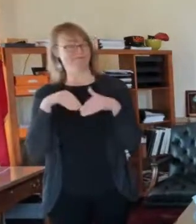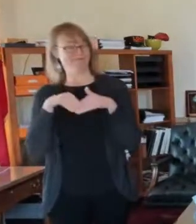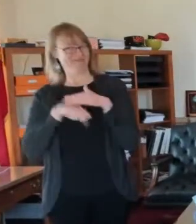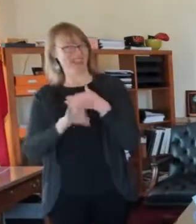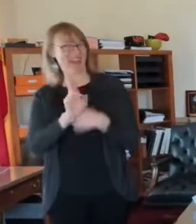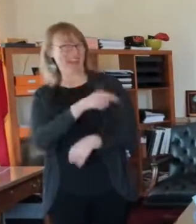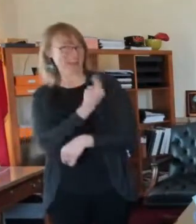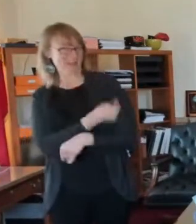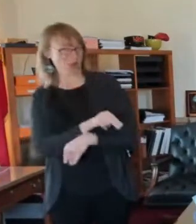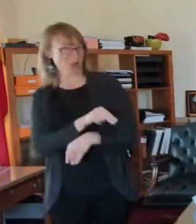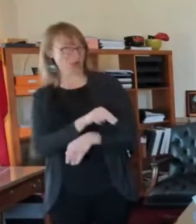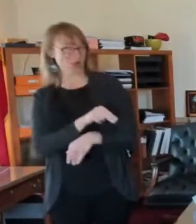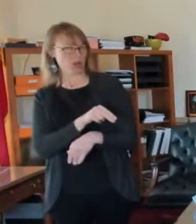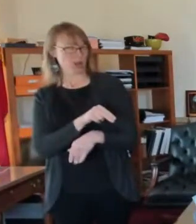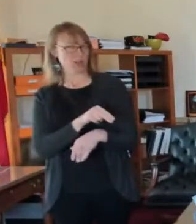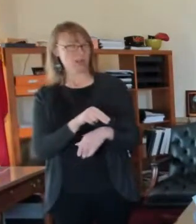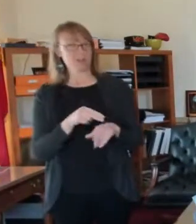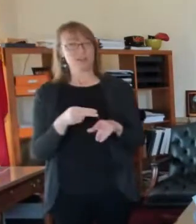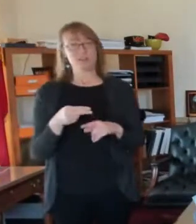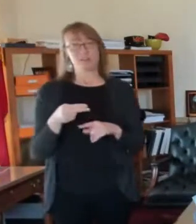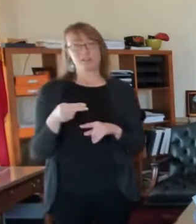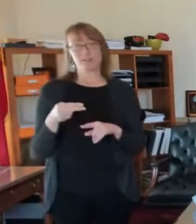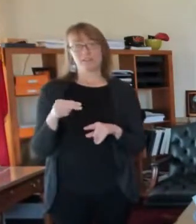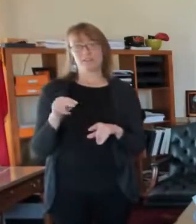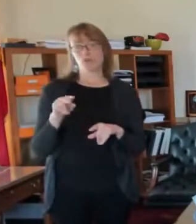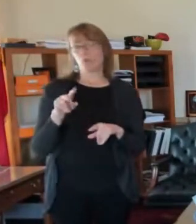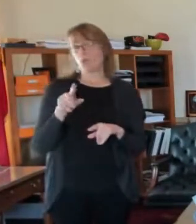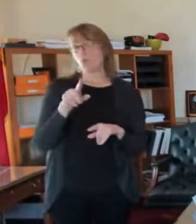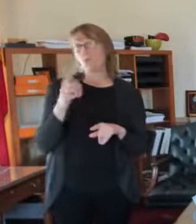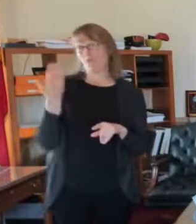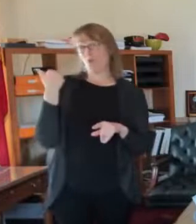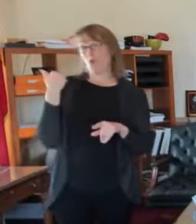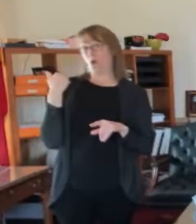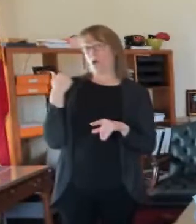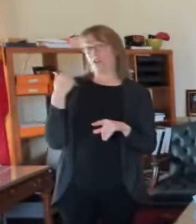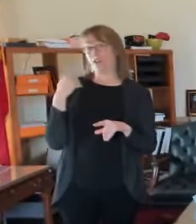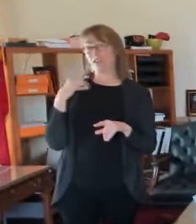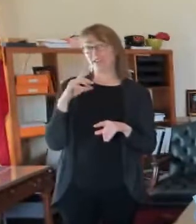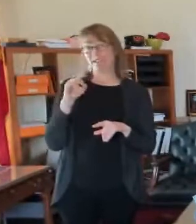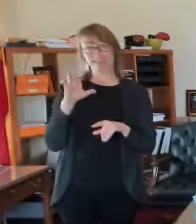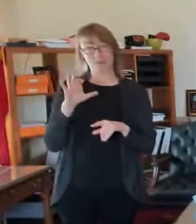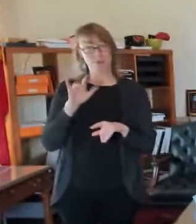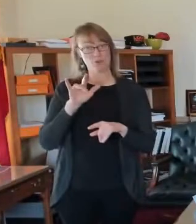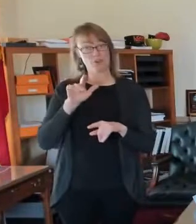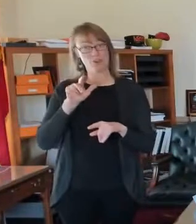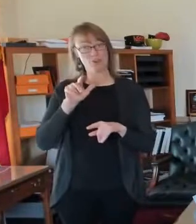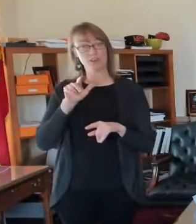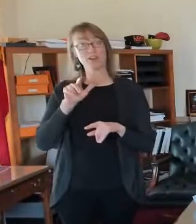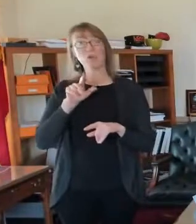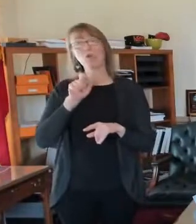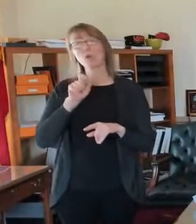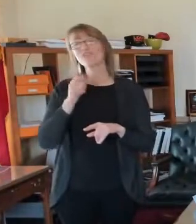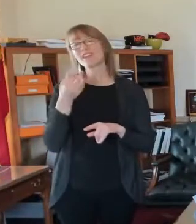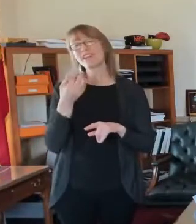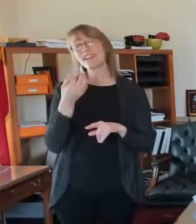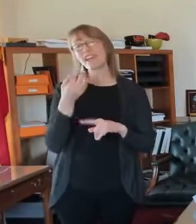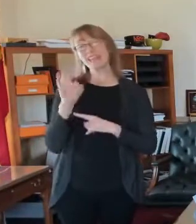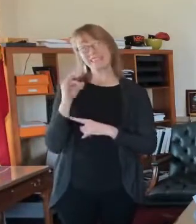23rd, 118, 119 really round that up 119 today. It's 44.